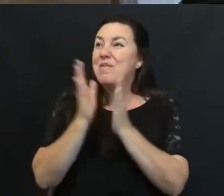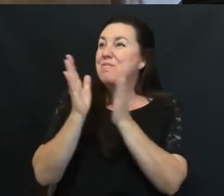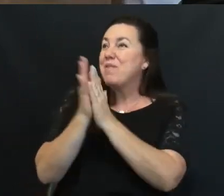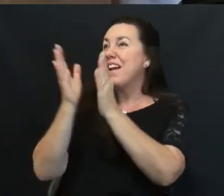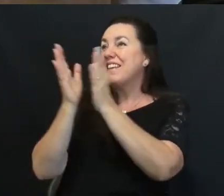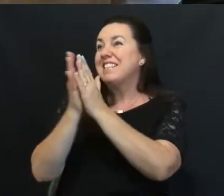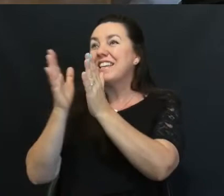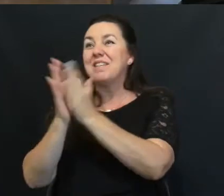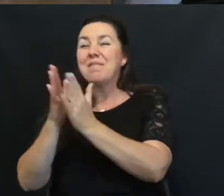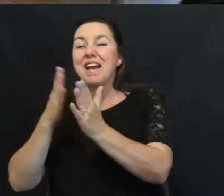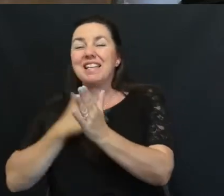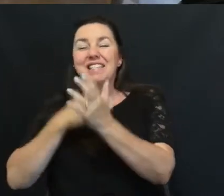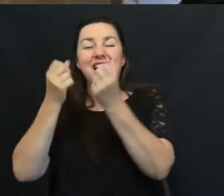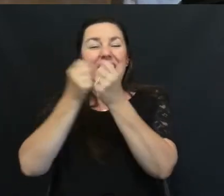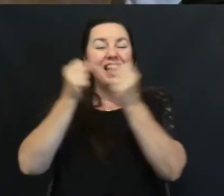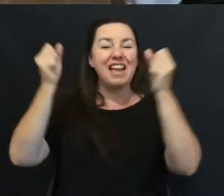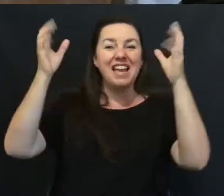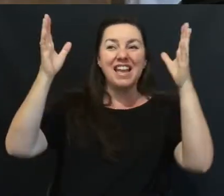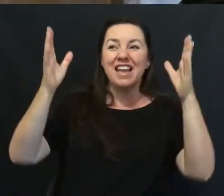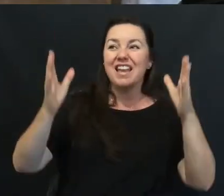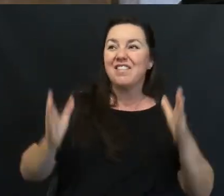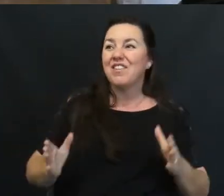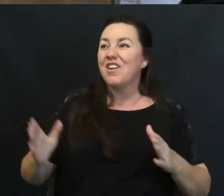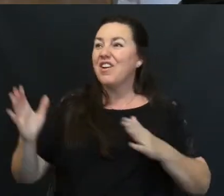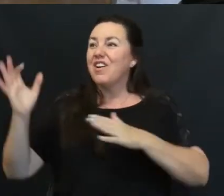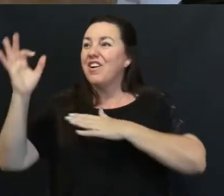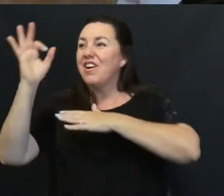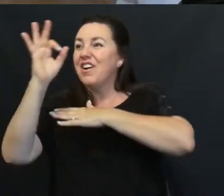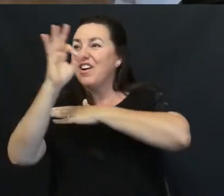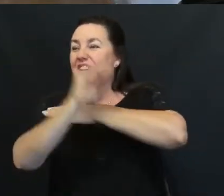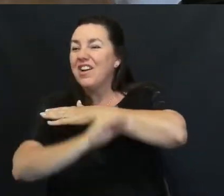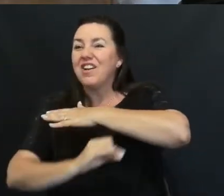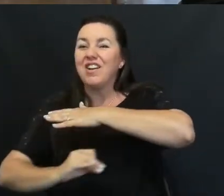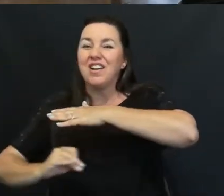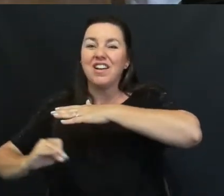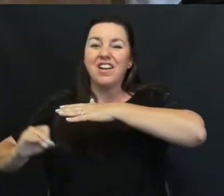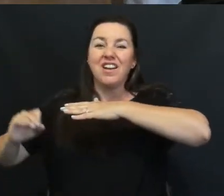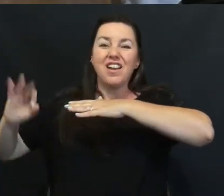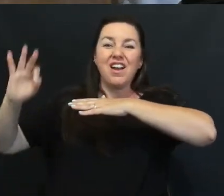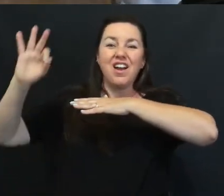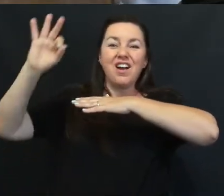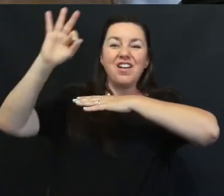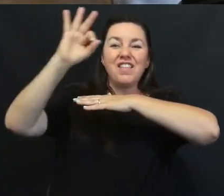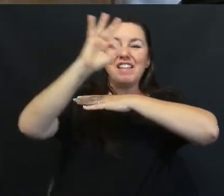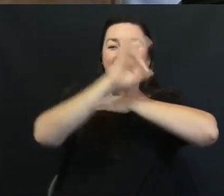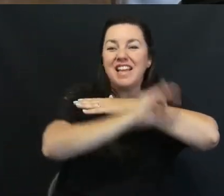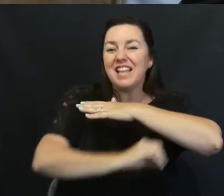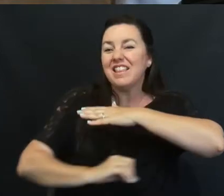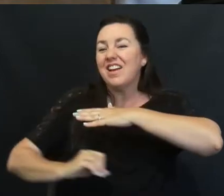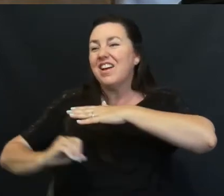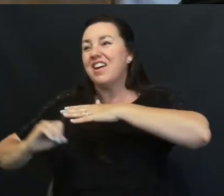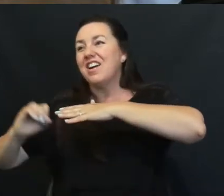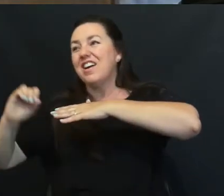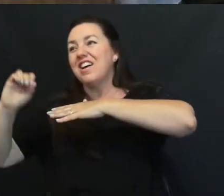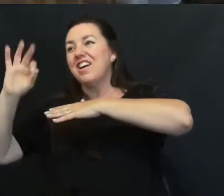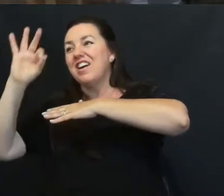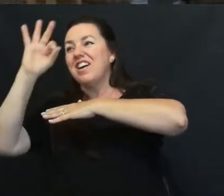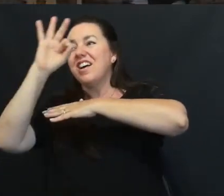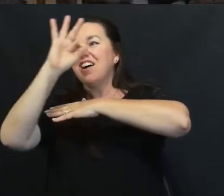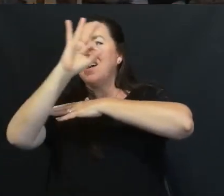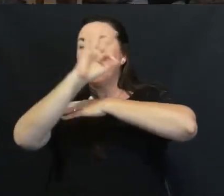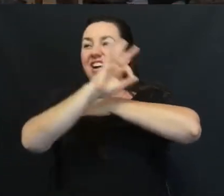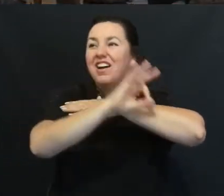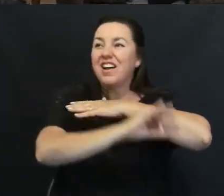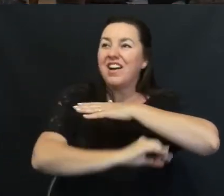Praising my Savior All the day long